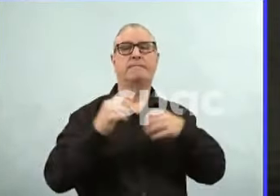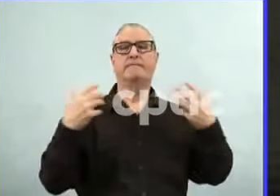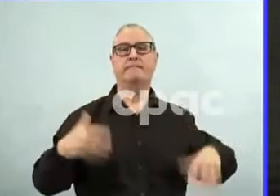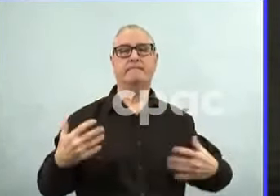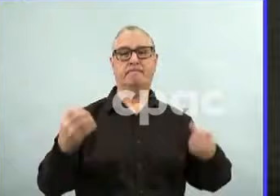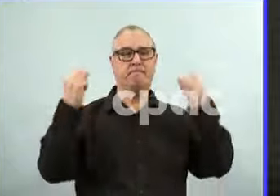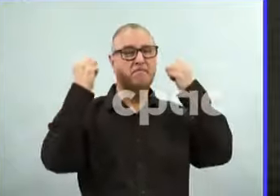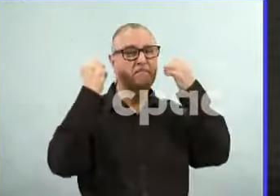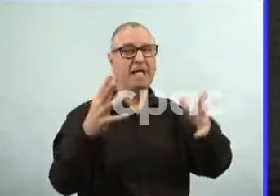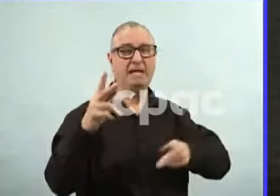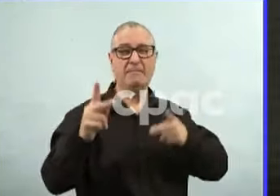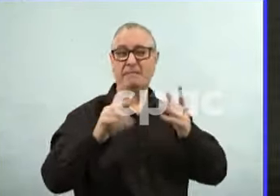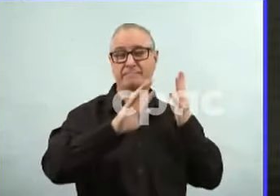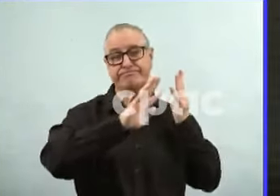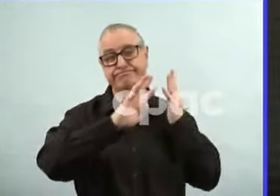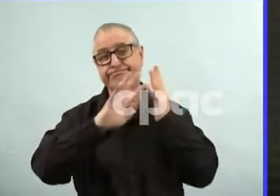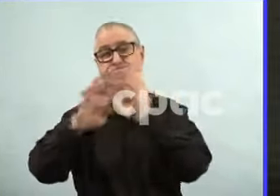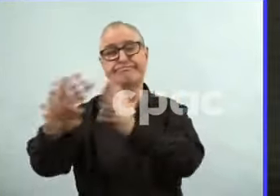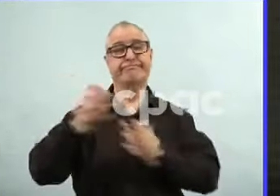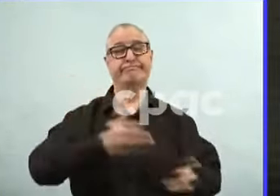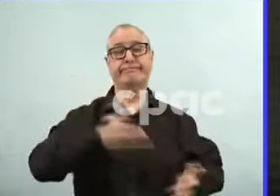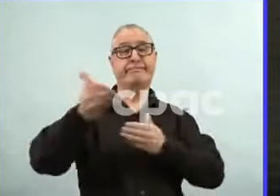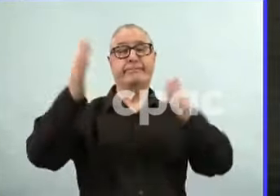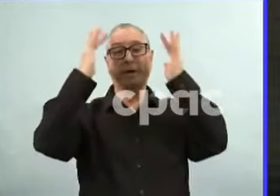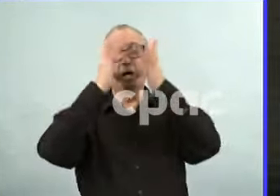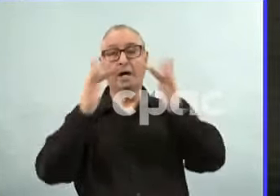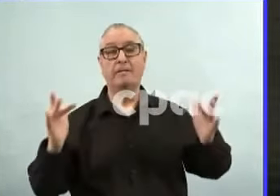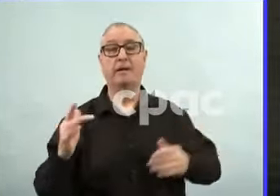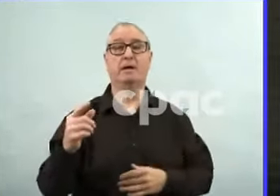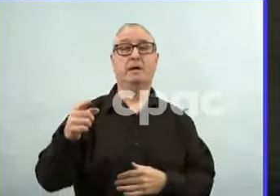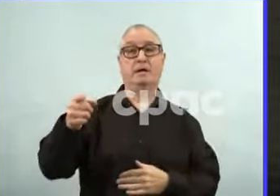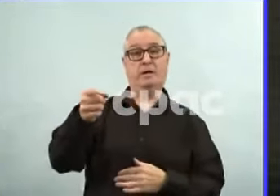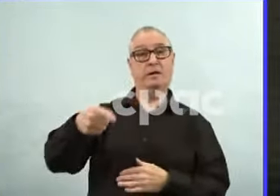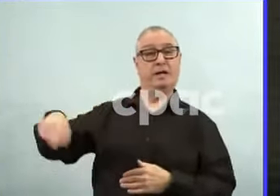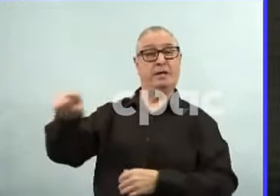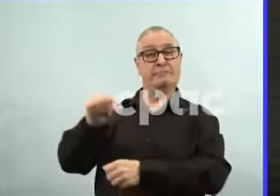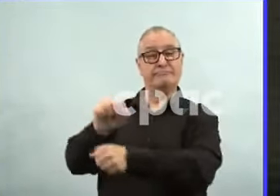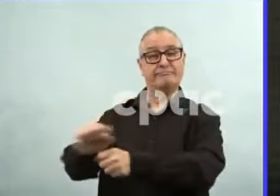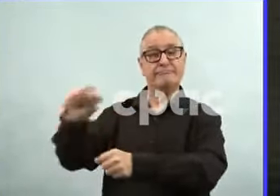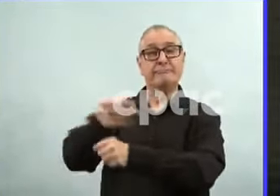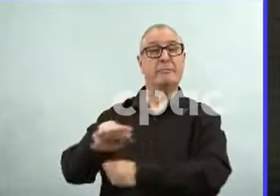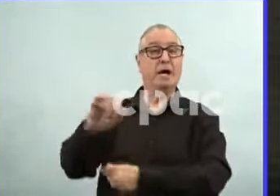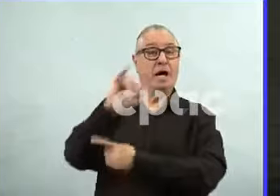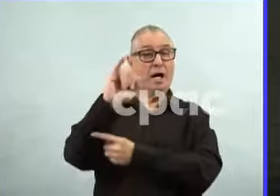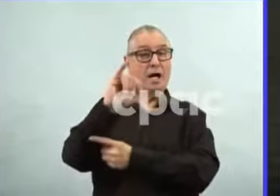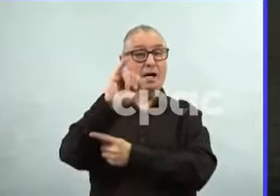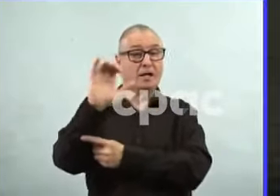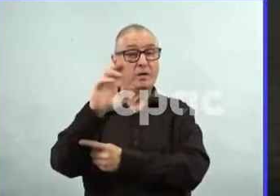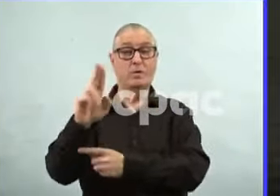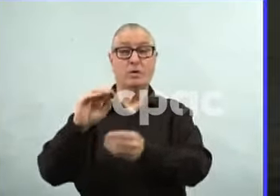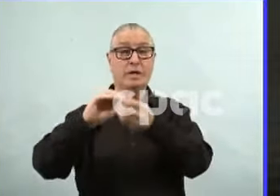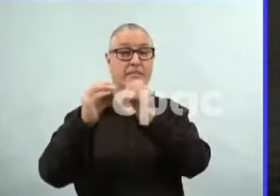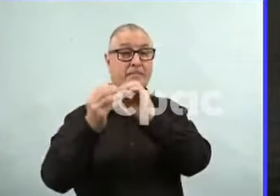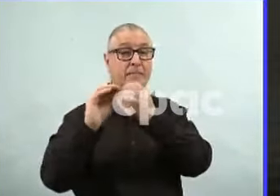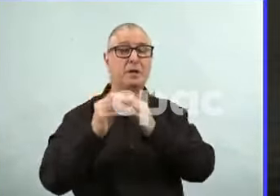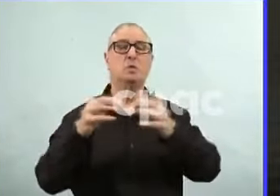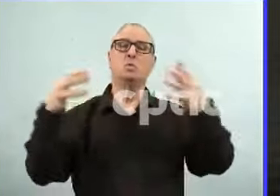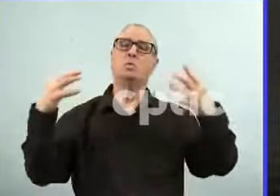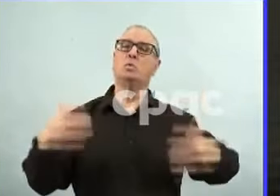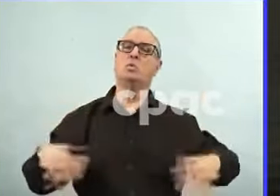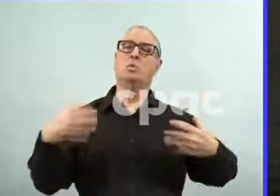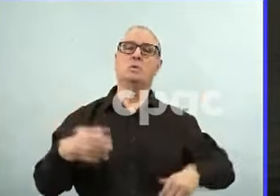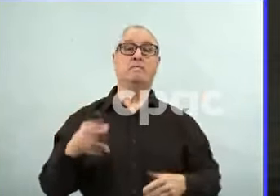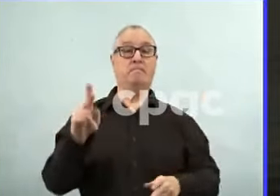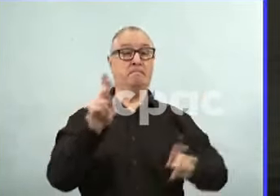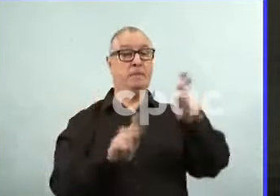We've had increased burden on health care workers. have increased ice use with this current wave as well. To all the Manitobans who had their surgeries cancelled,